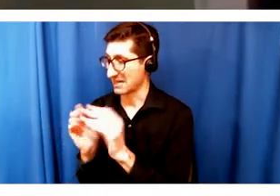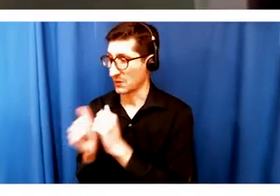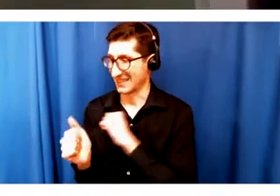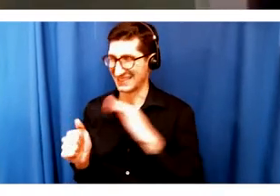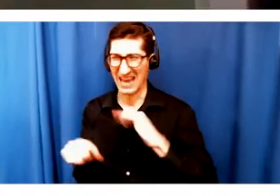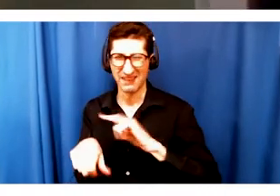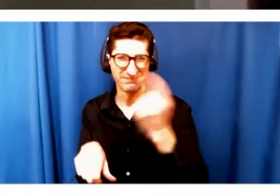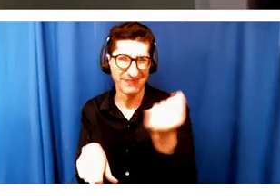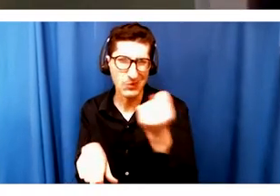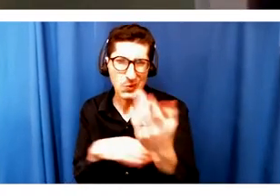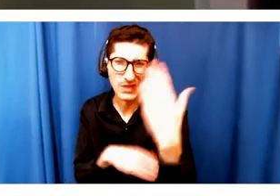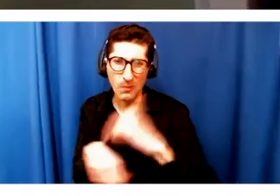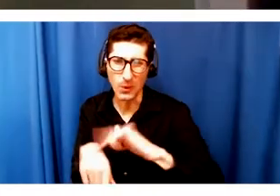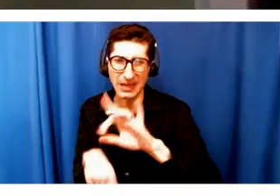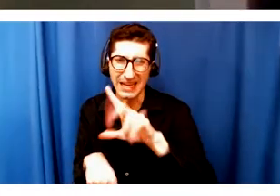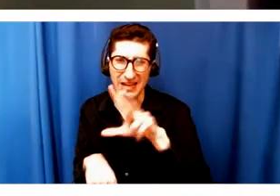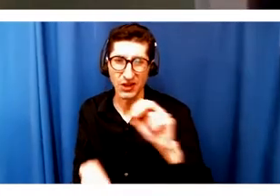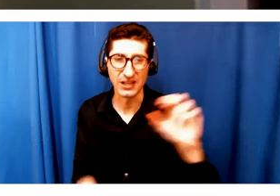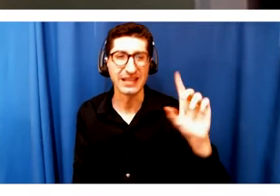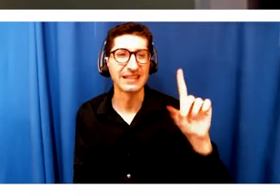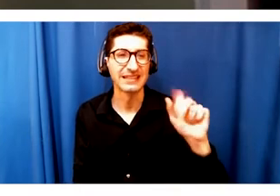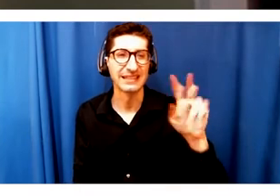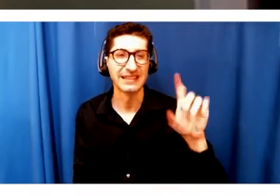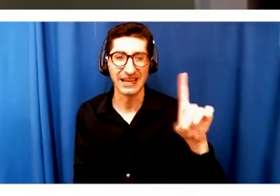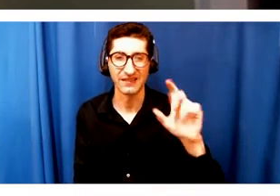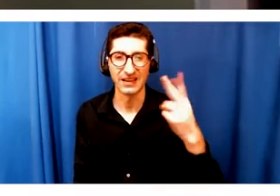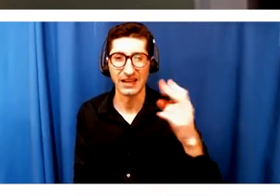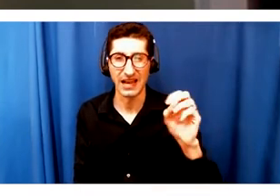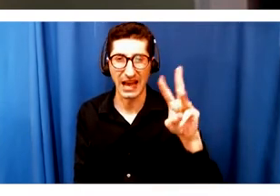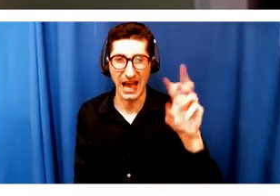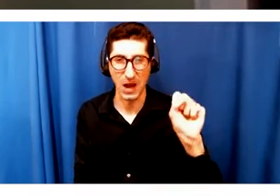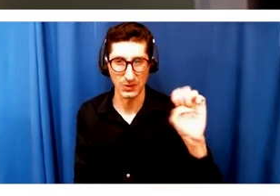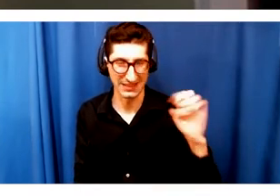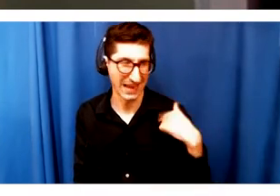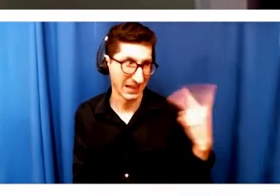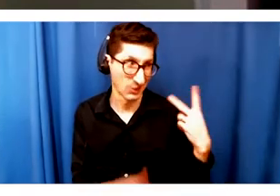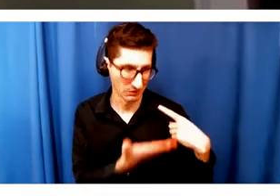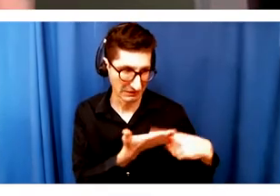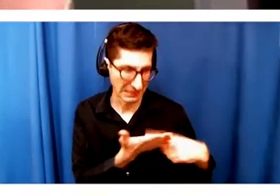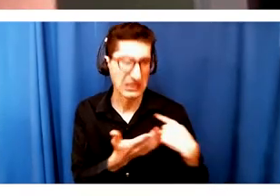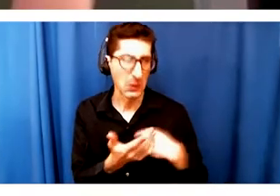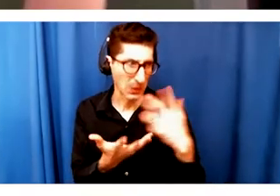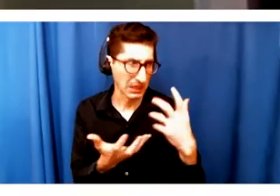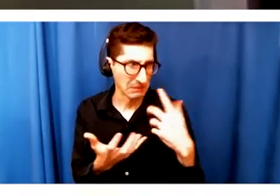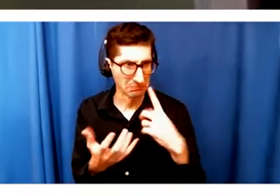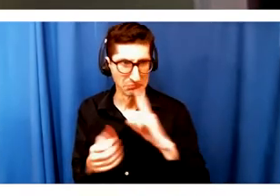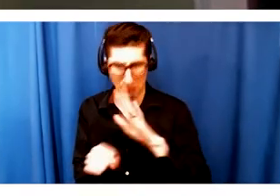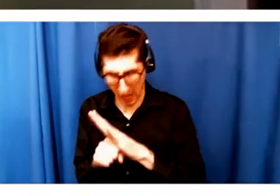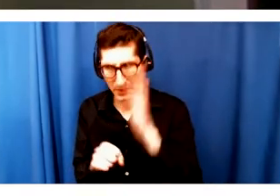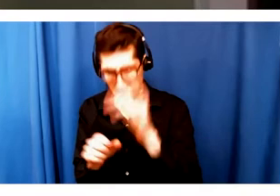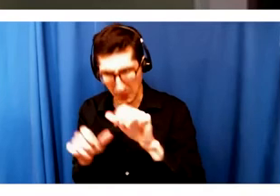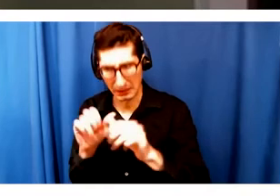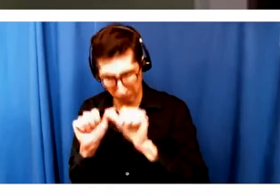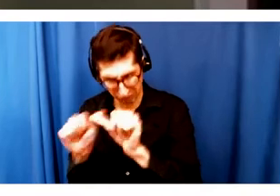David and I were talking to each other, David House and I, about, yeah, we're going to get this done. We're going to let our staff know we're here for it. We had two instincts, I did